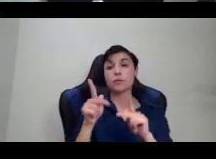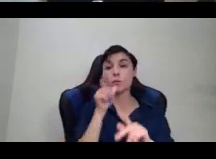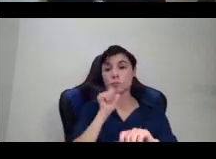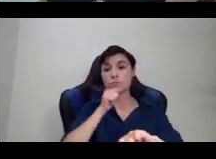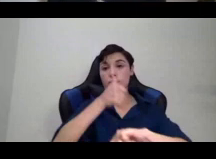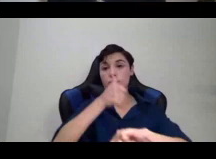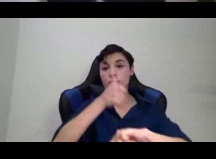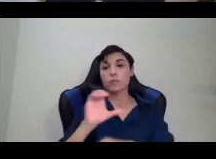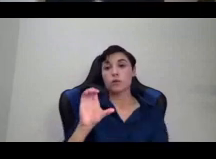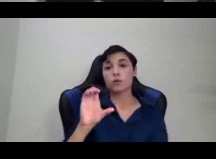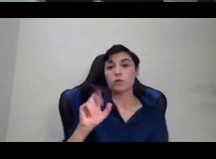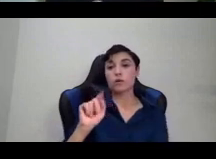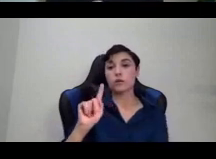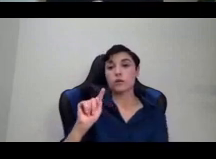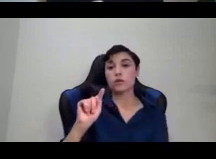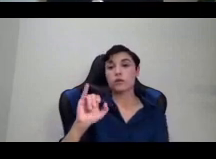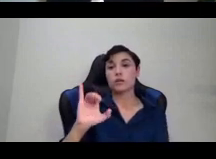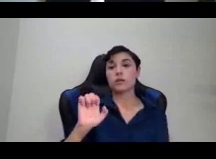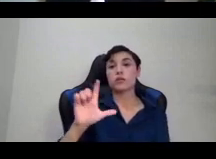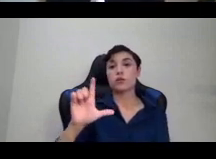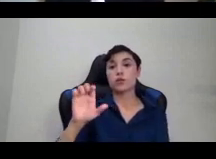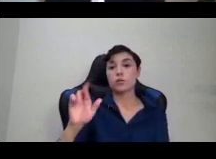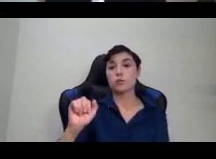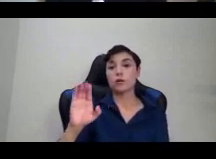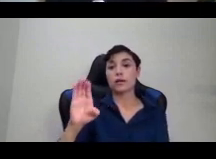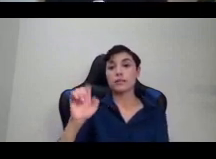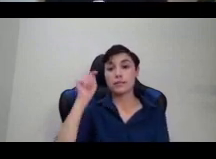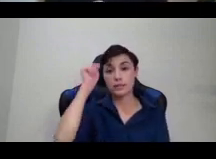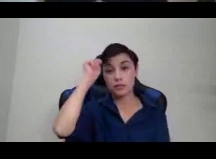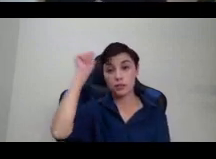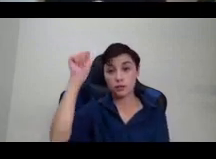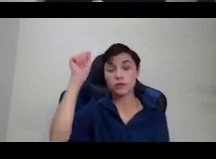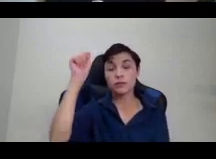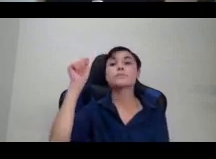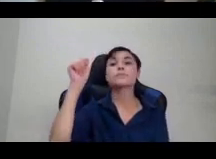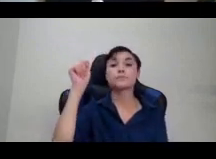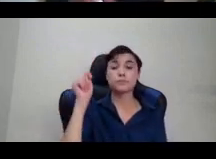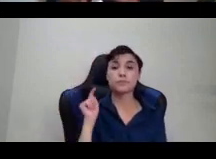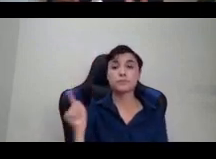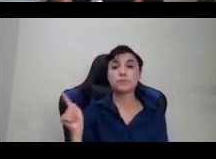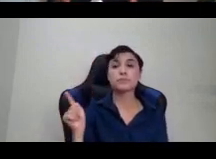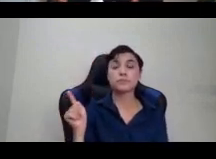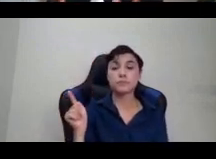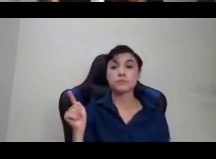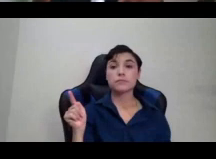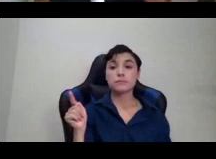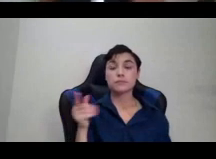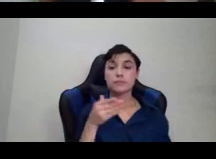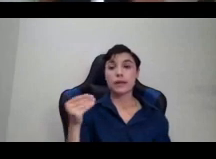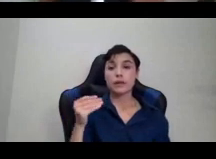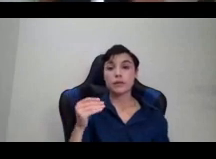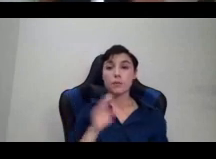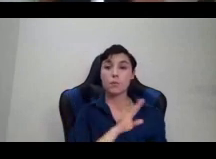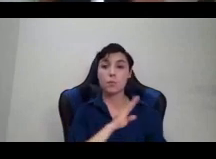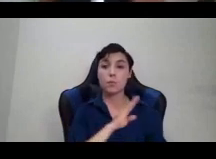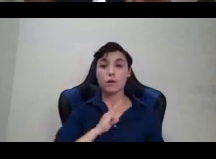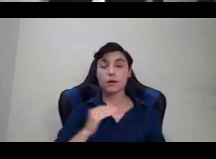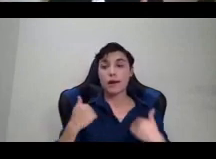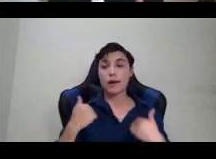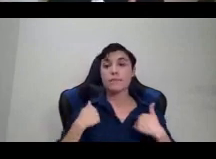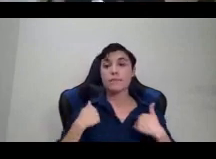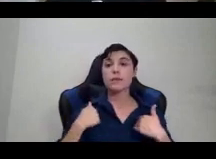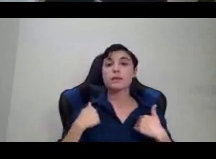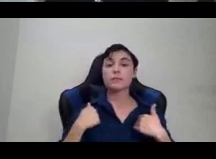that she founded, the African-American Policy Forum, have been on have been going on the defensive and the